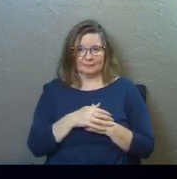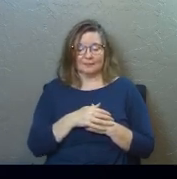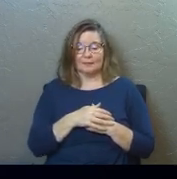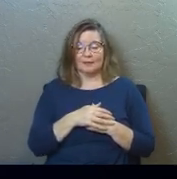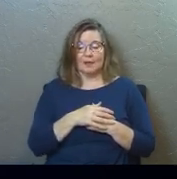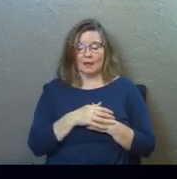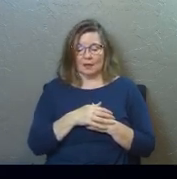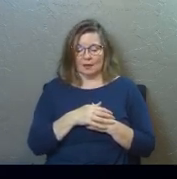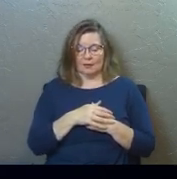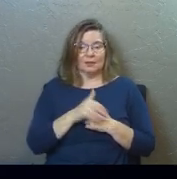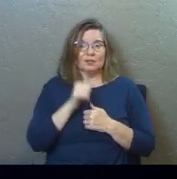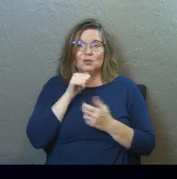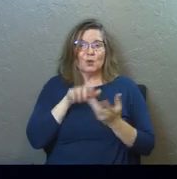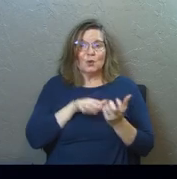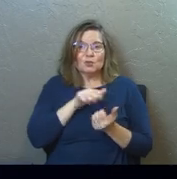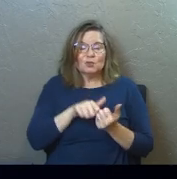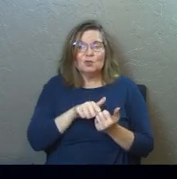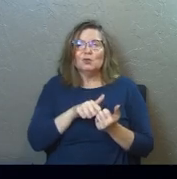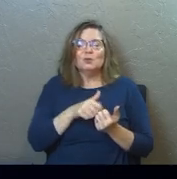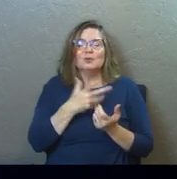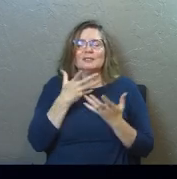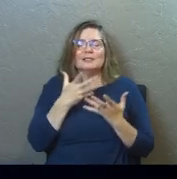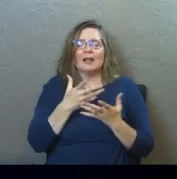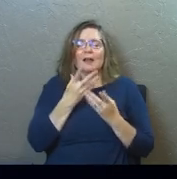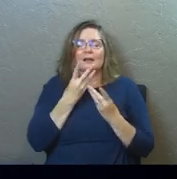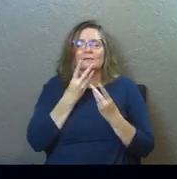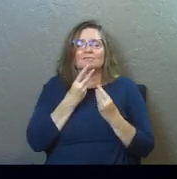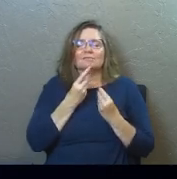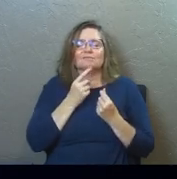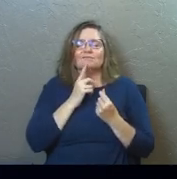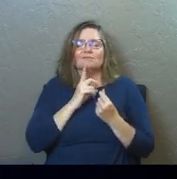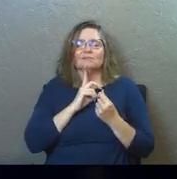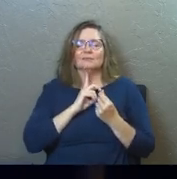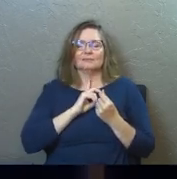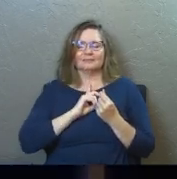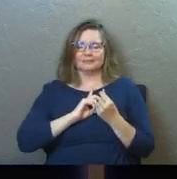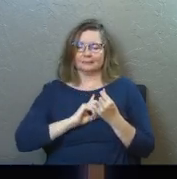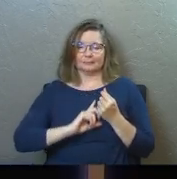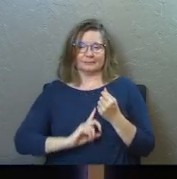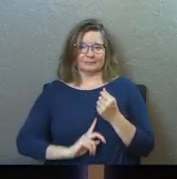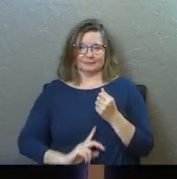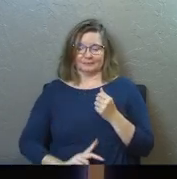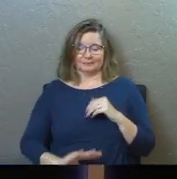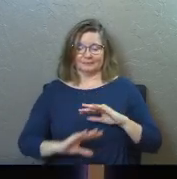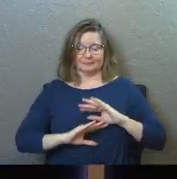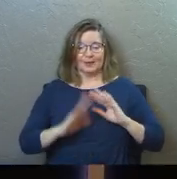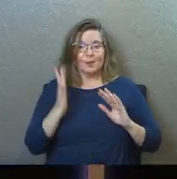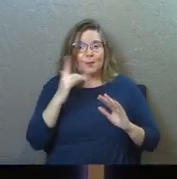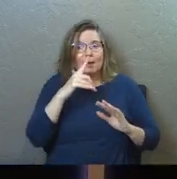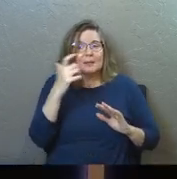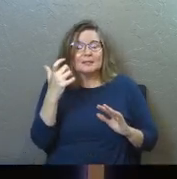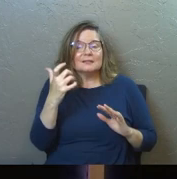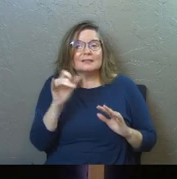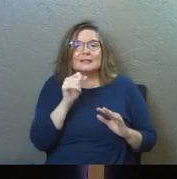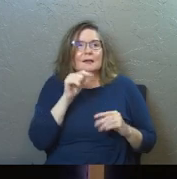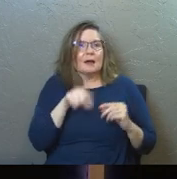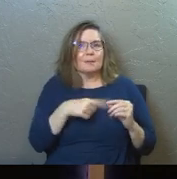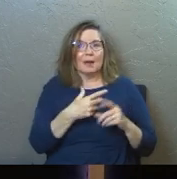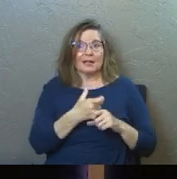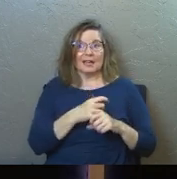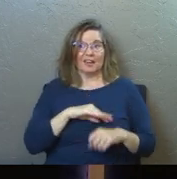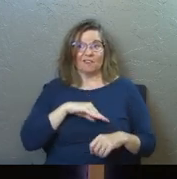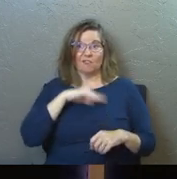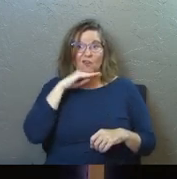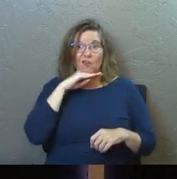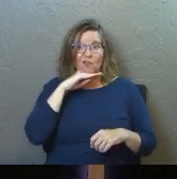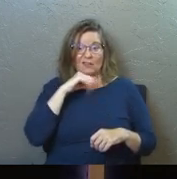and you, you, you don't chew it a lot, like, you just let it go down, you know what mean, why, because it's not about getting